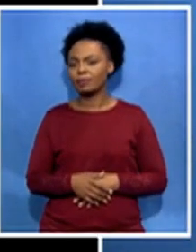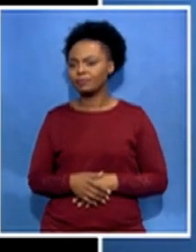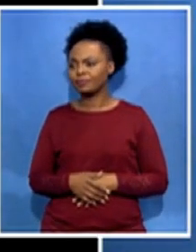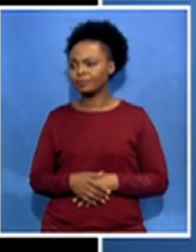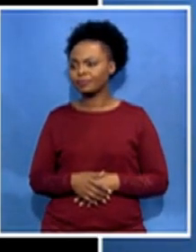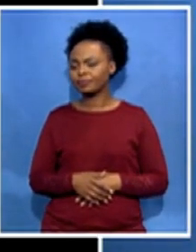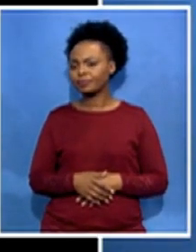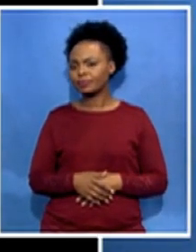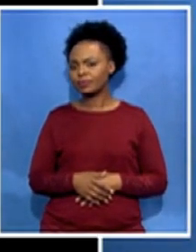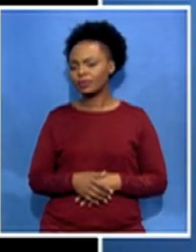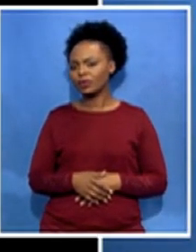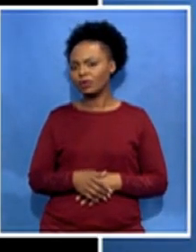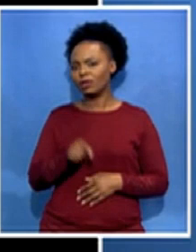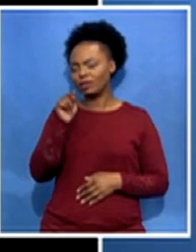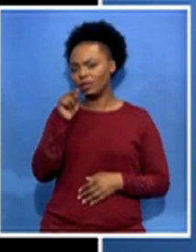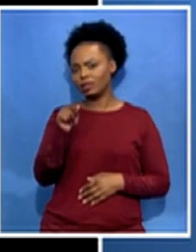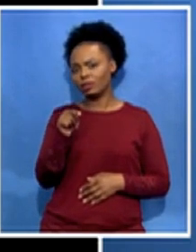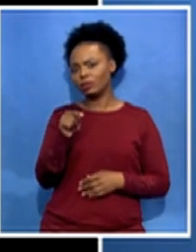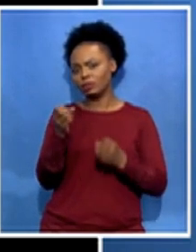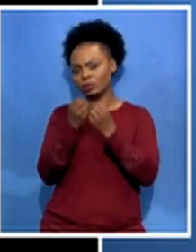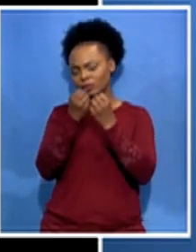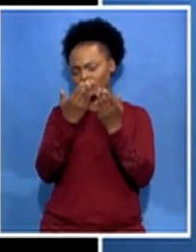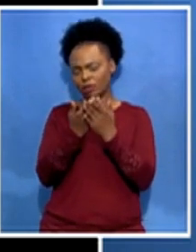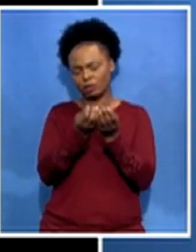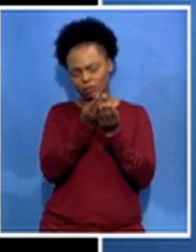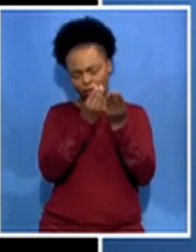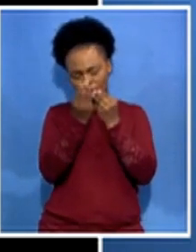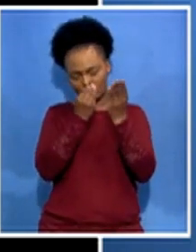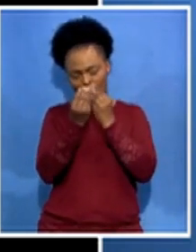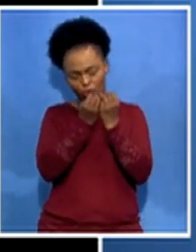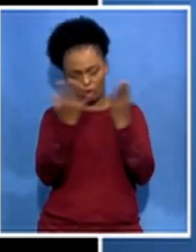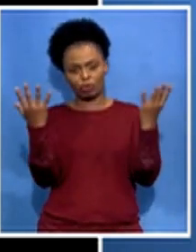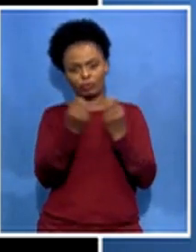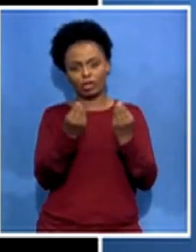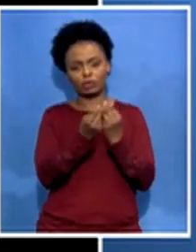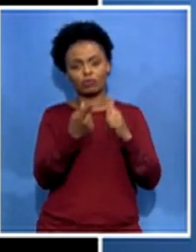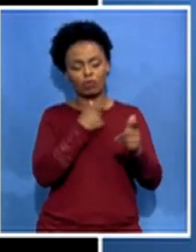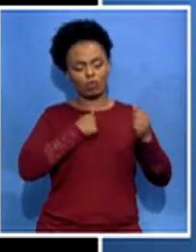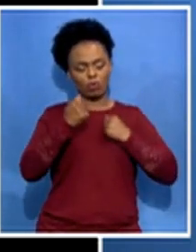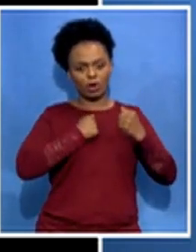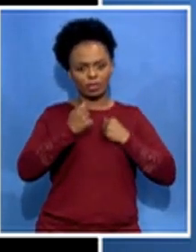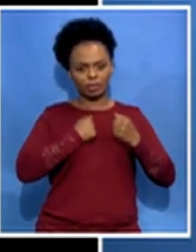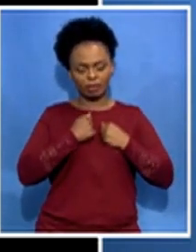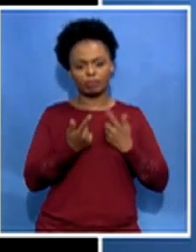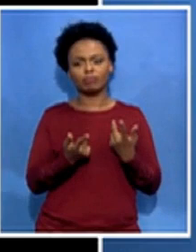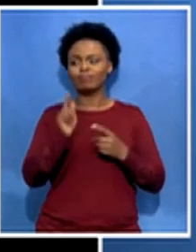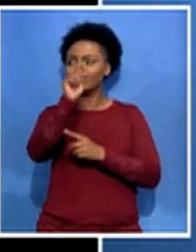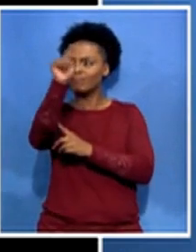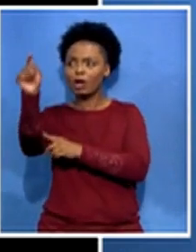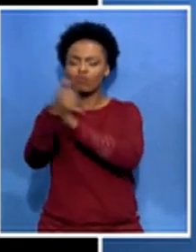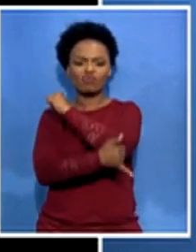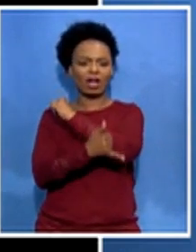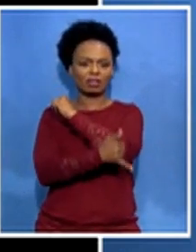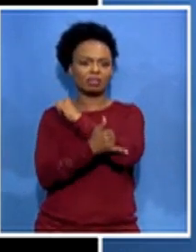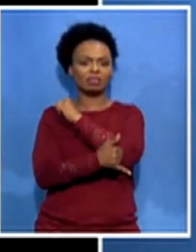learn and the neighboring countries and african countries but the world in general in terms of empowerment of